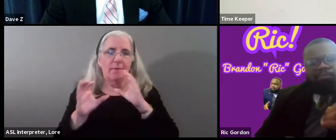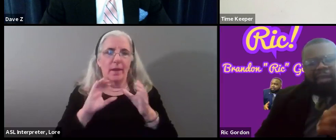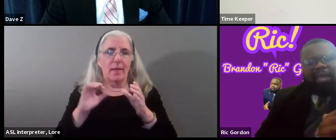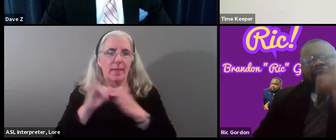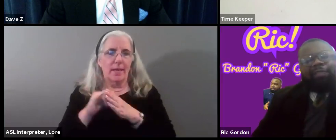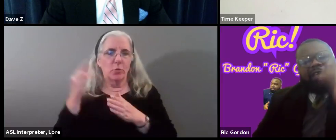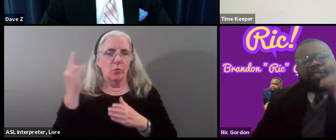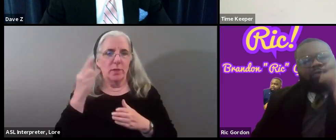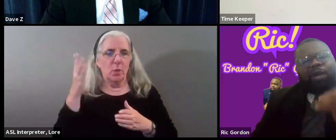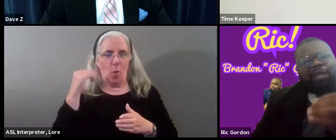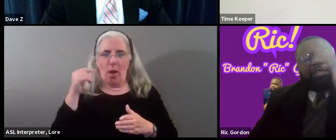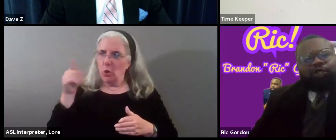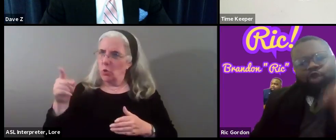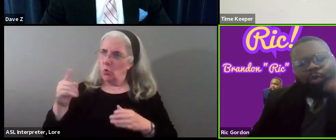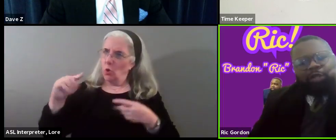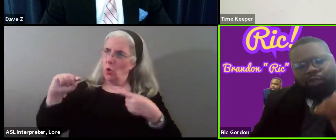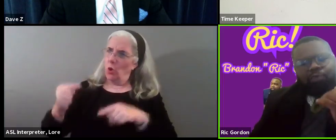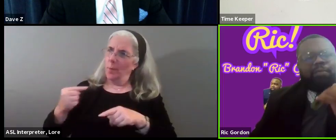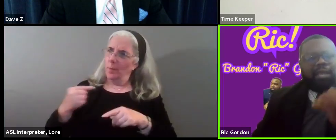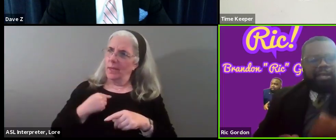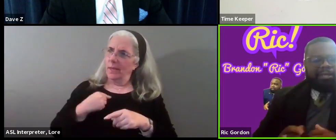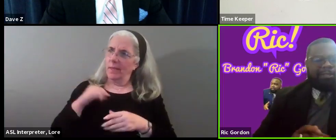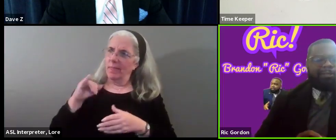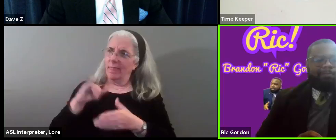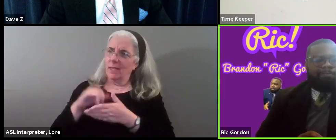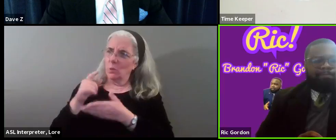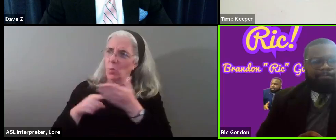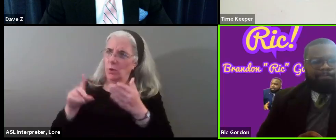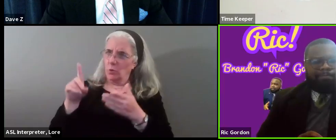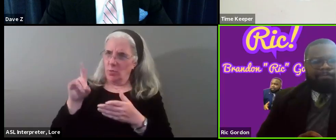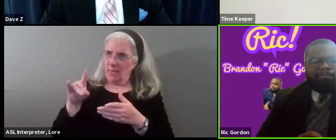why you are hurting me. And this is what it is doing to me.